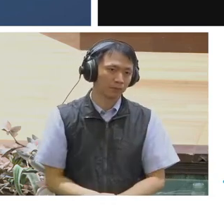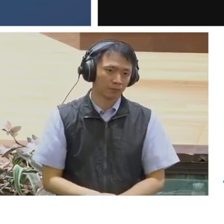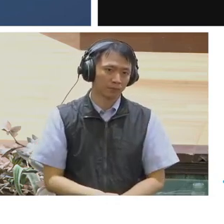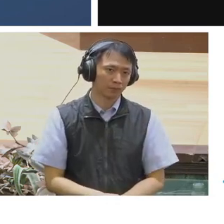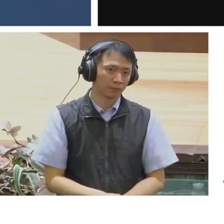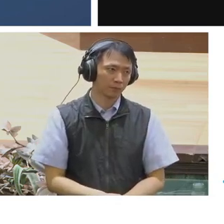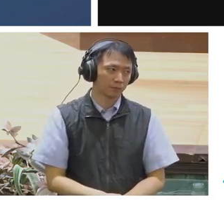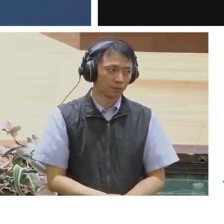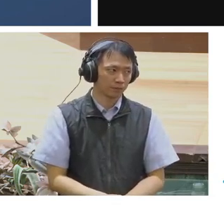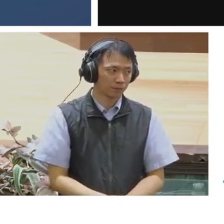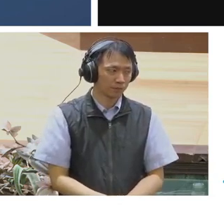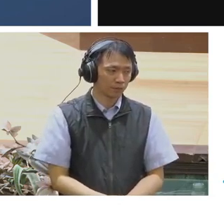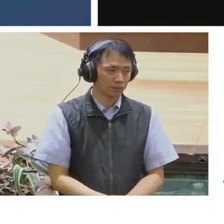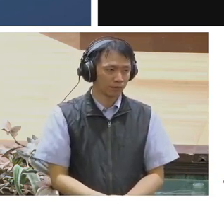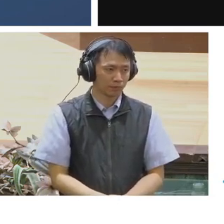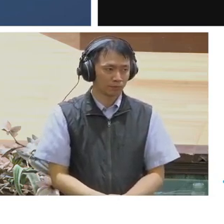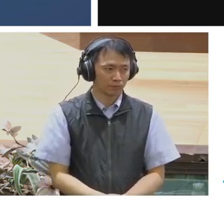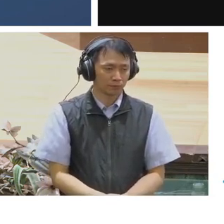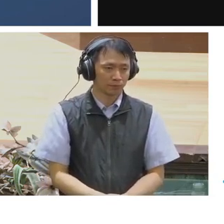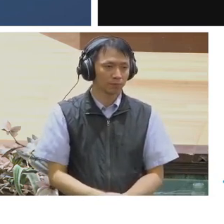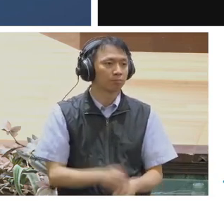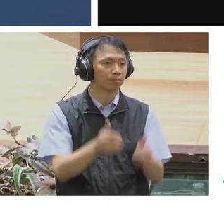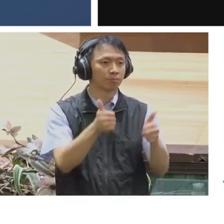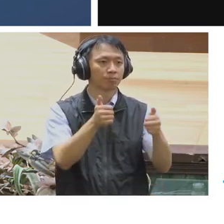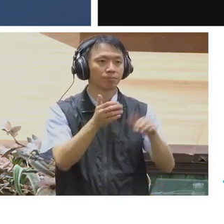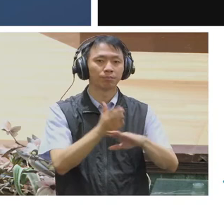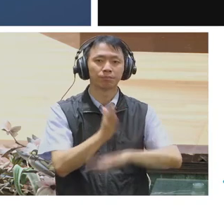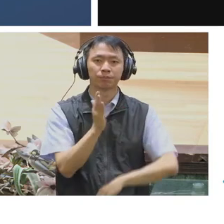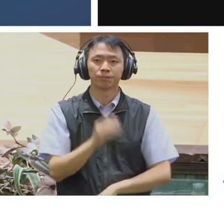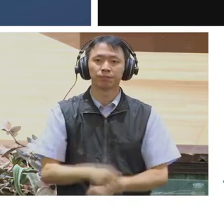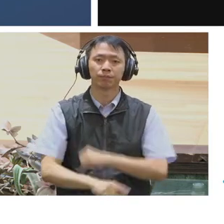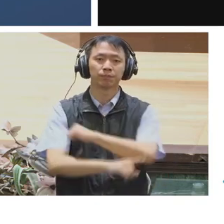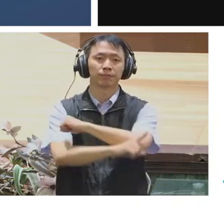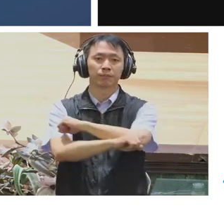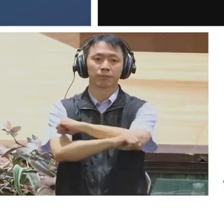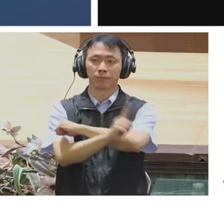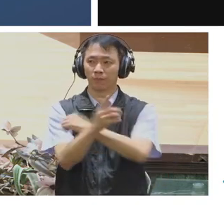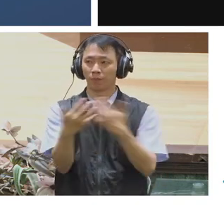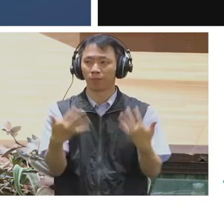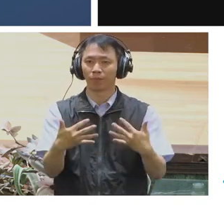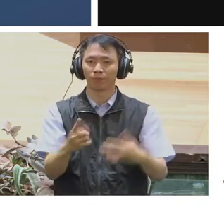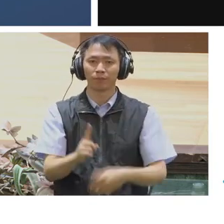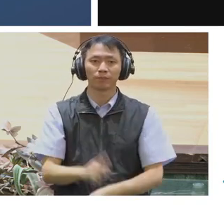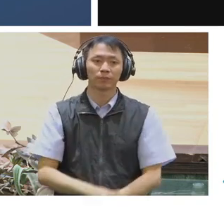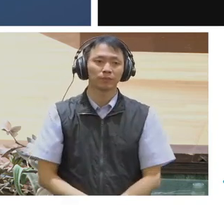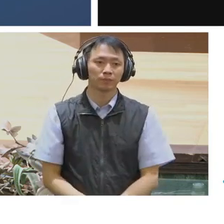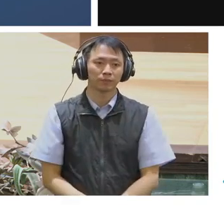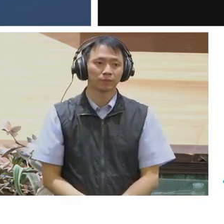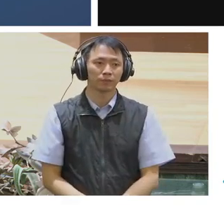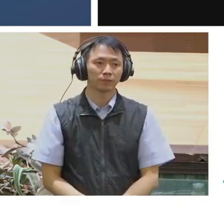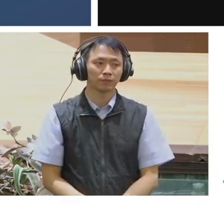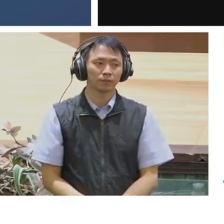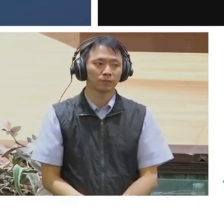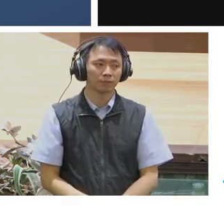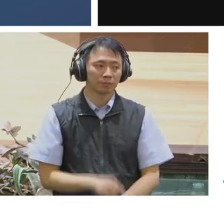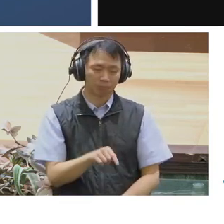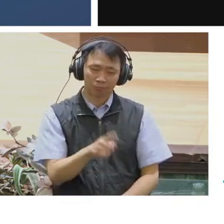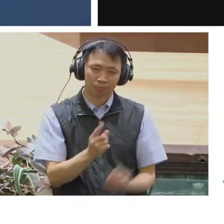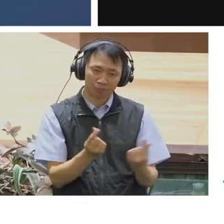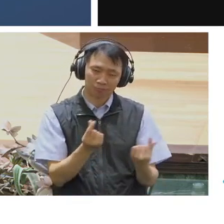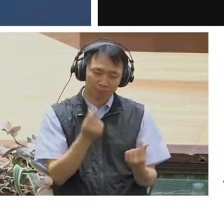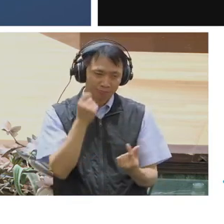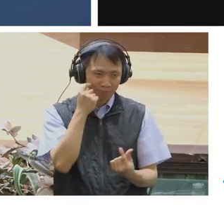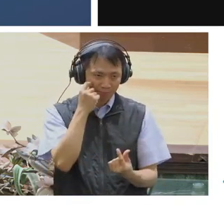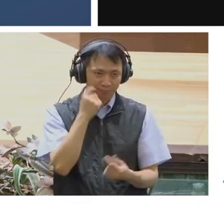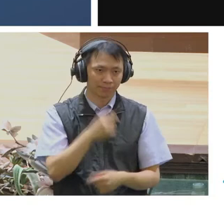Okay. Thank you. One last question, but I think this is a harder one. Is there any change about the